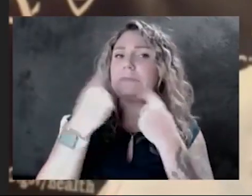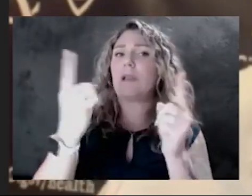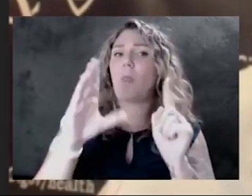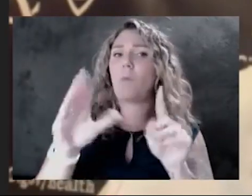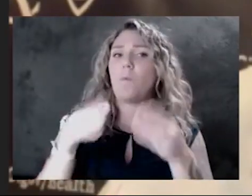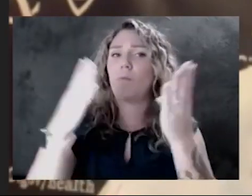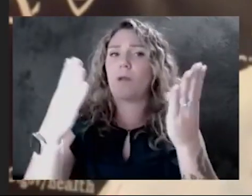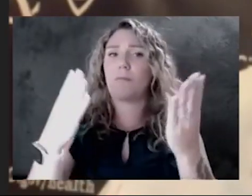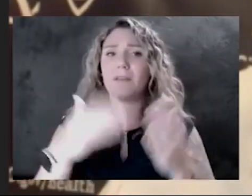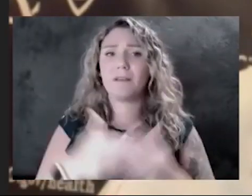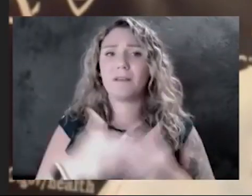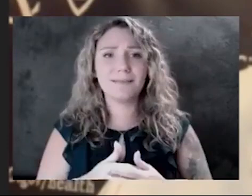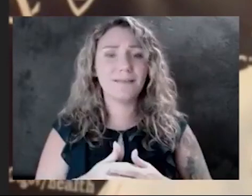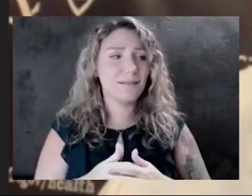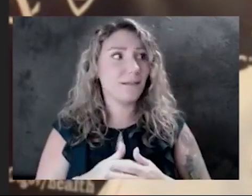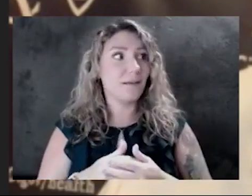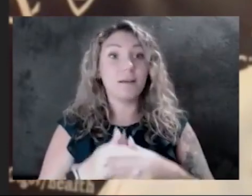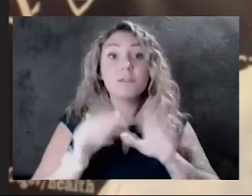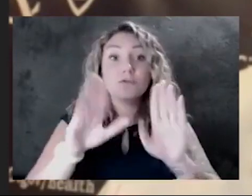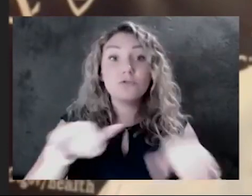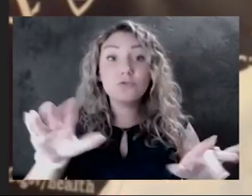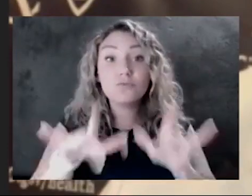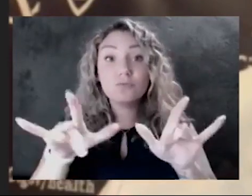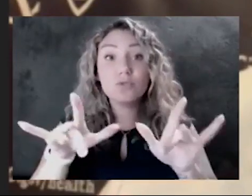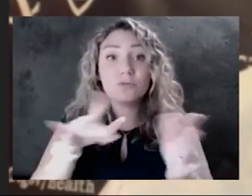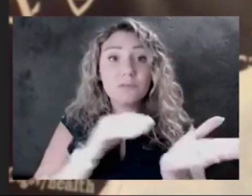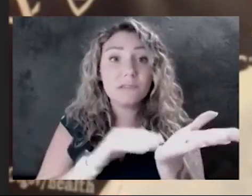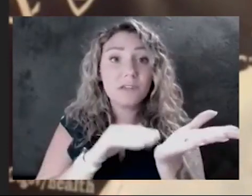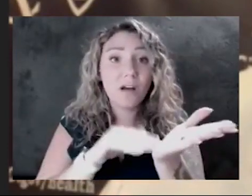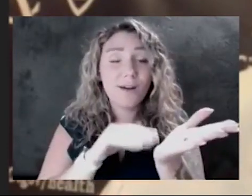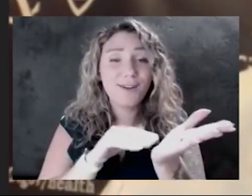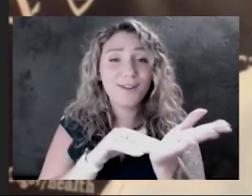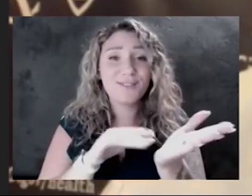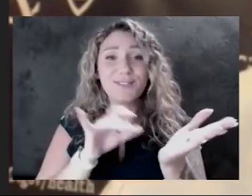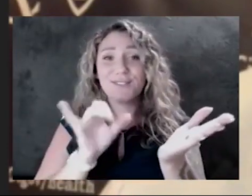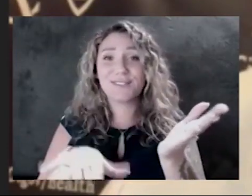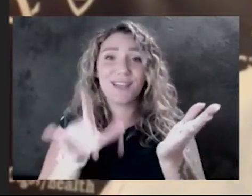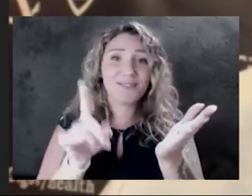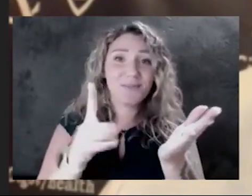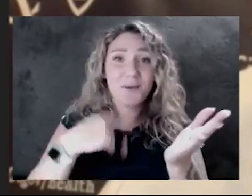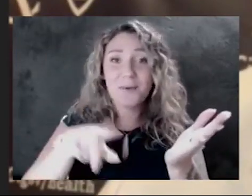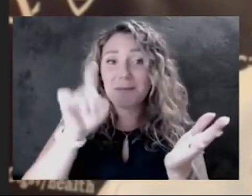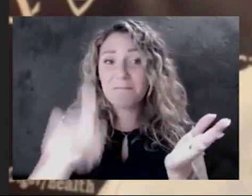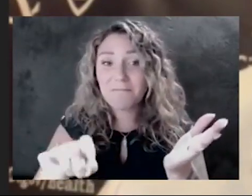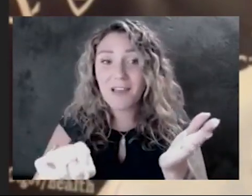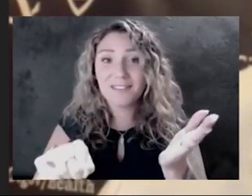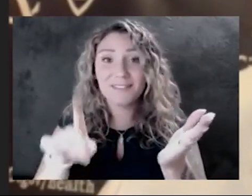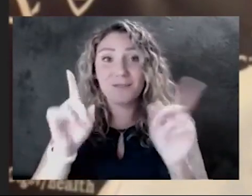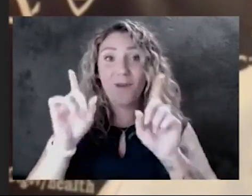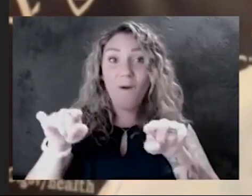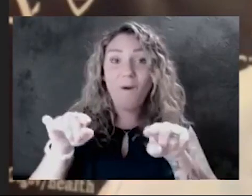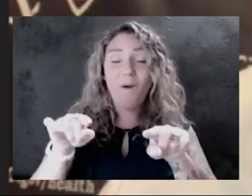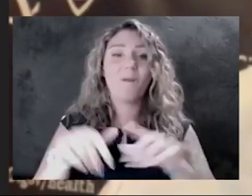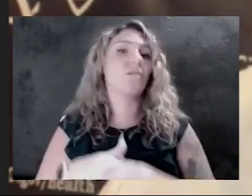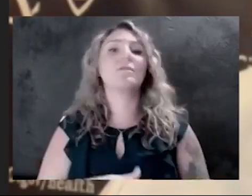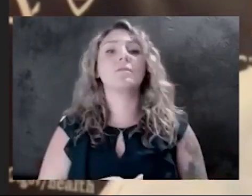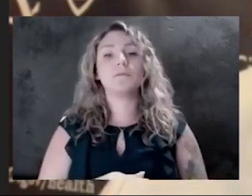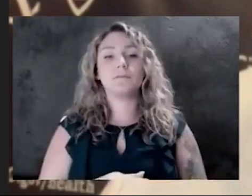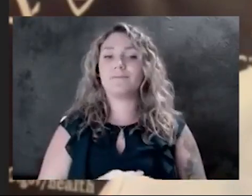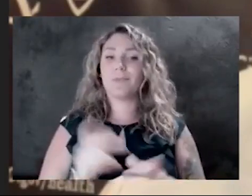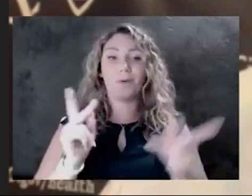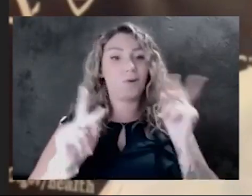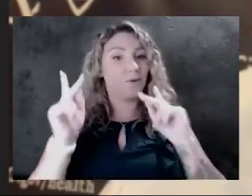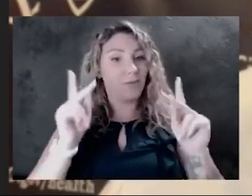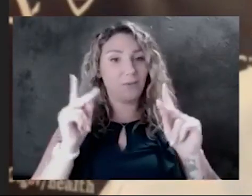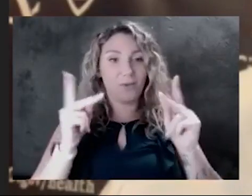Children's Mercy doctors. That's where we need to be. There are folks that just are